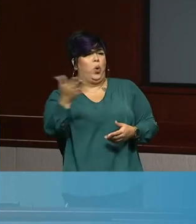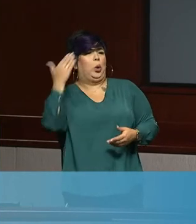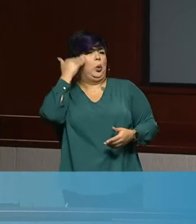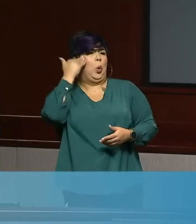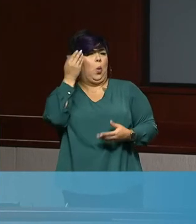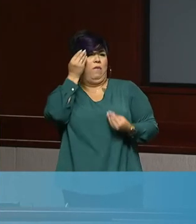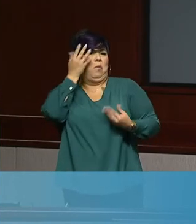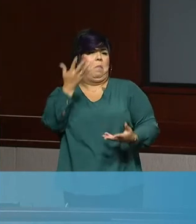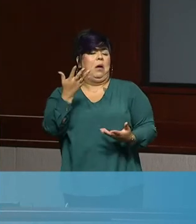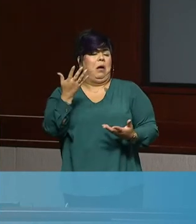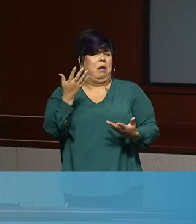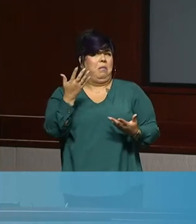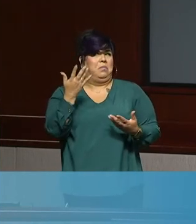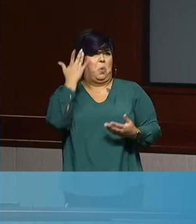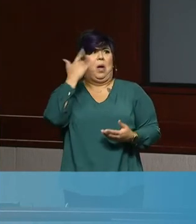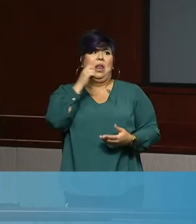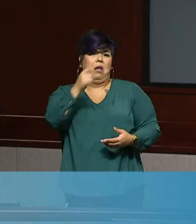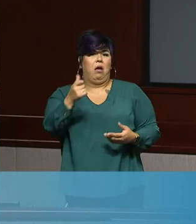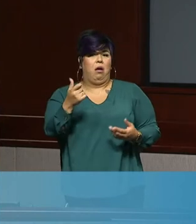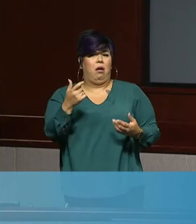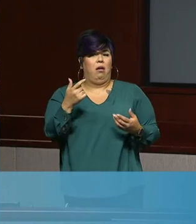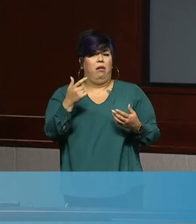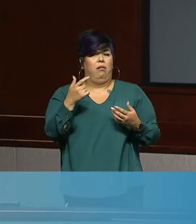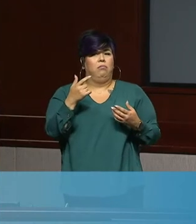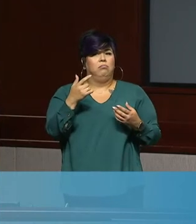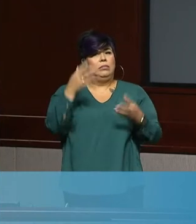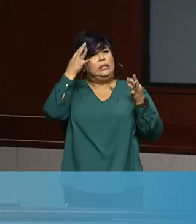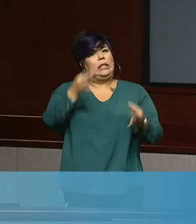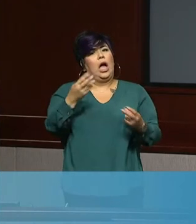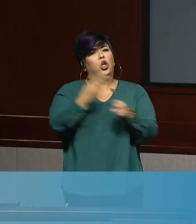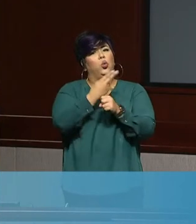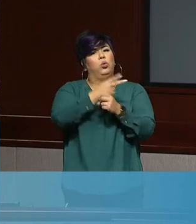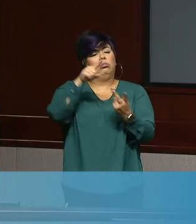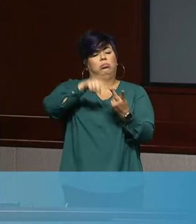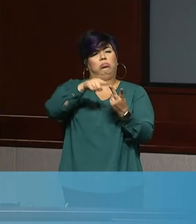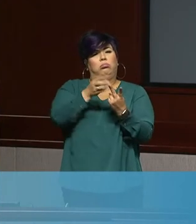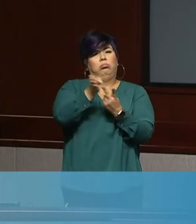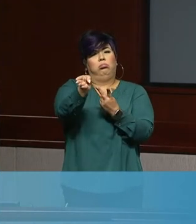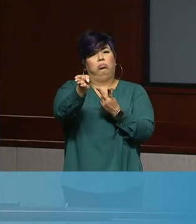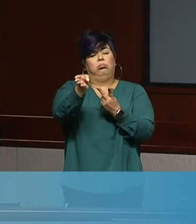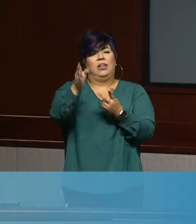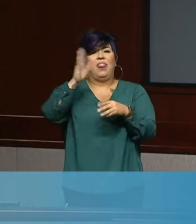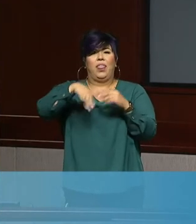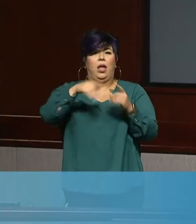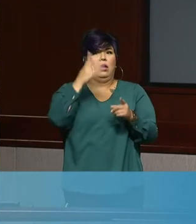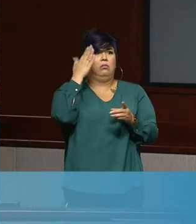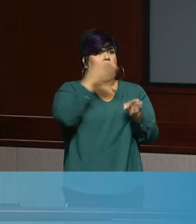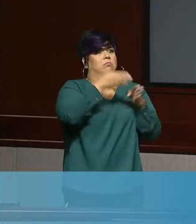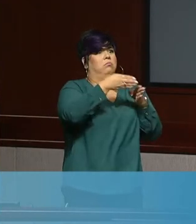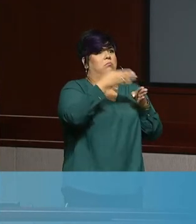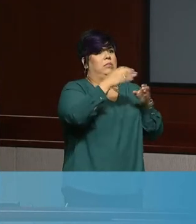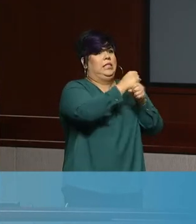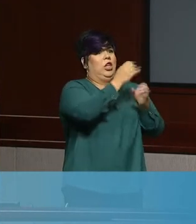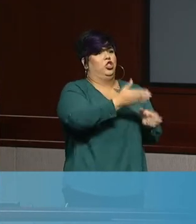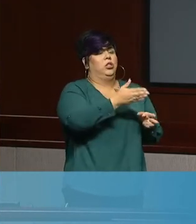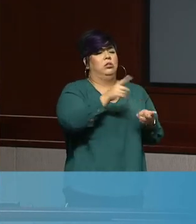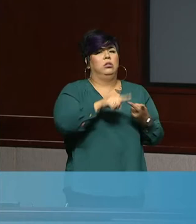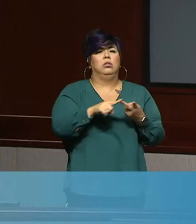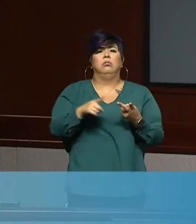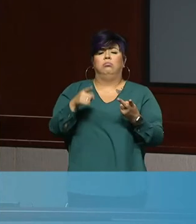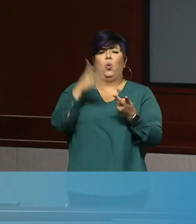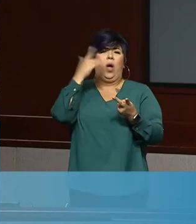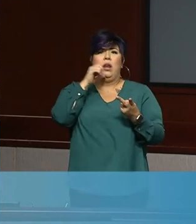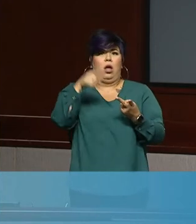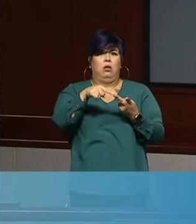whether or not to release zip codes, why didn't you choose the safe harbor method to use just the first three numbers of the zip code? Hi, Tori. We did. We actually